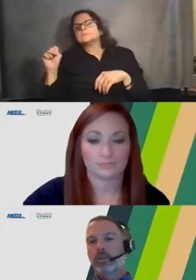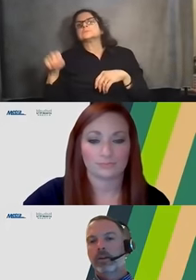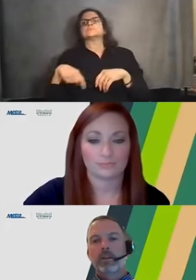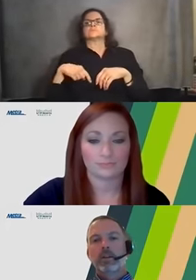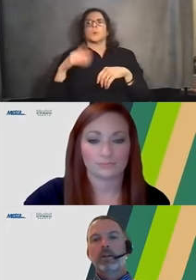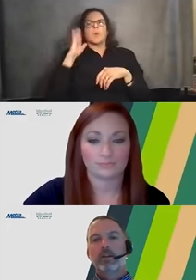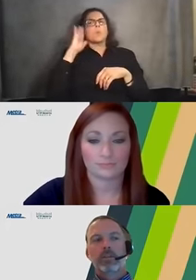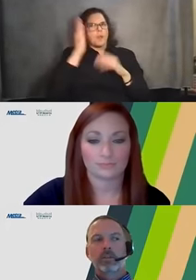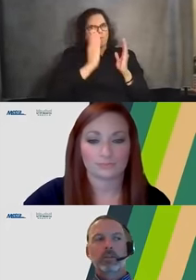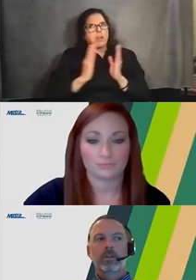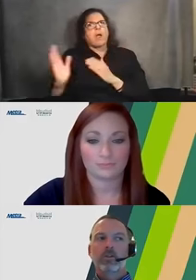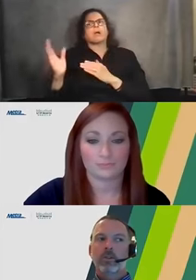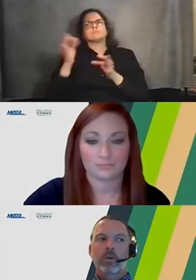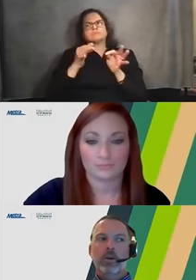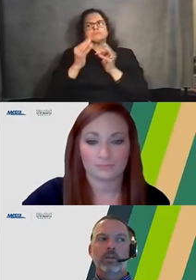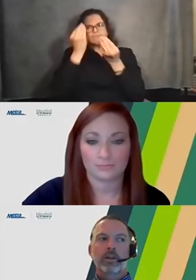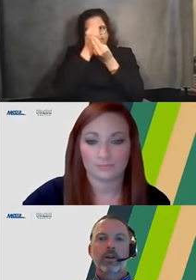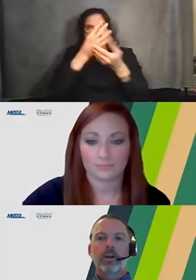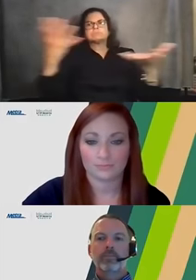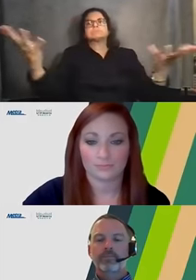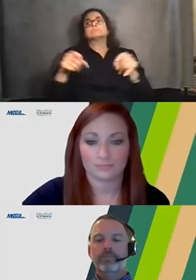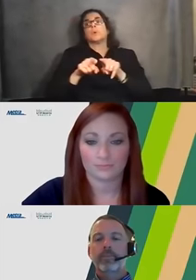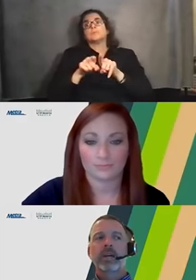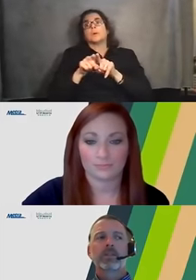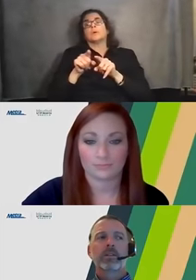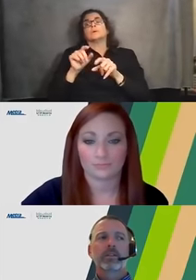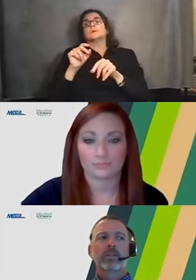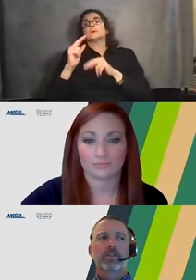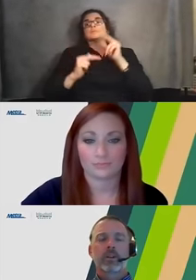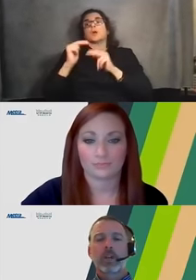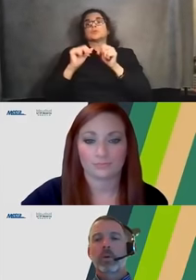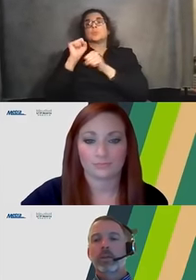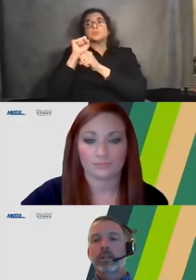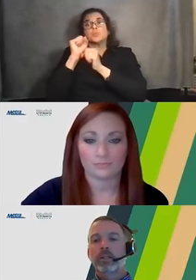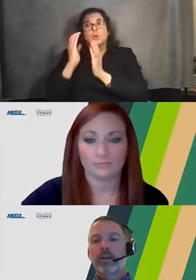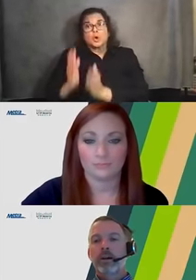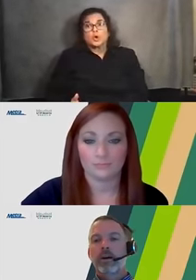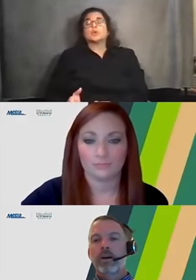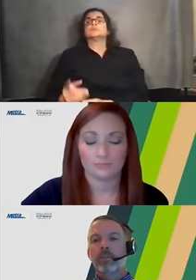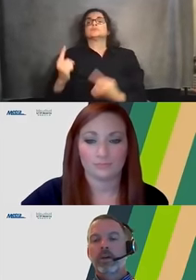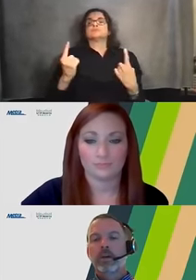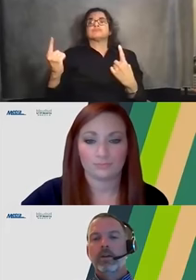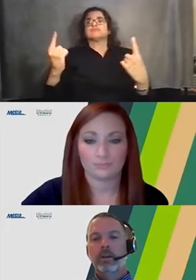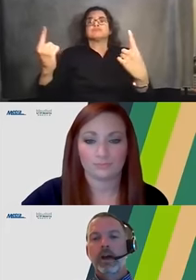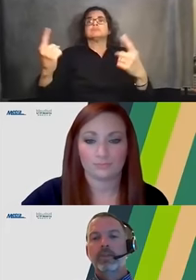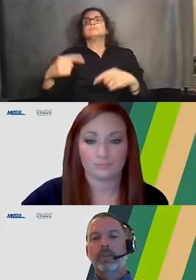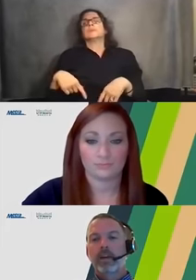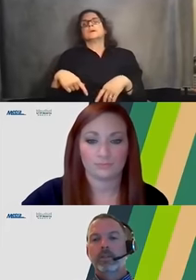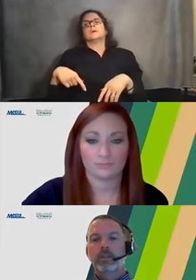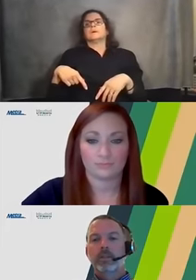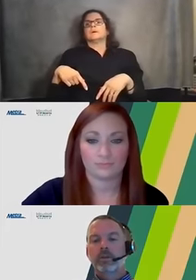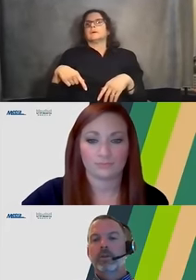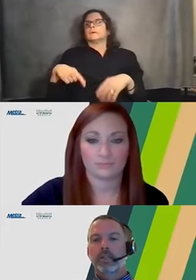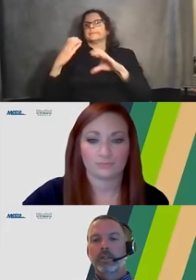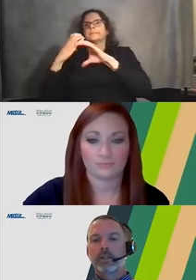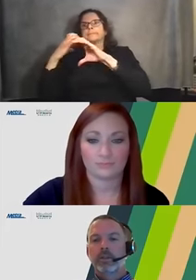also expect, you know, the presence of construction workers in the area as well as construction equipment. You know, at this time,